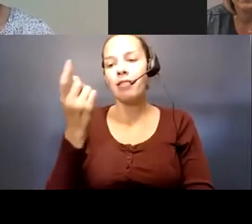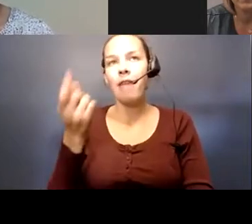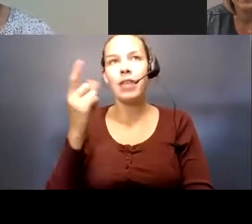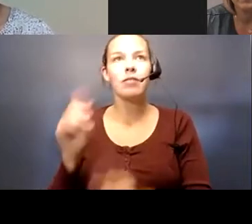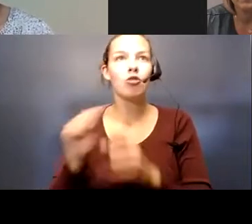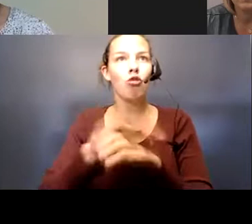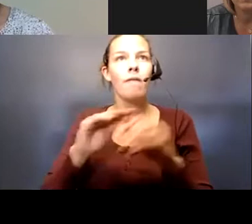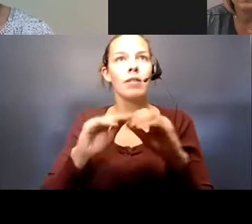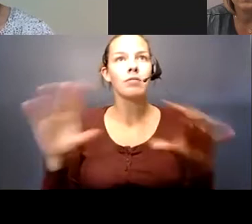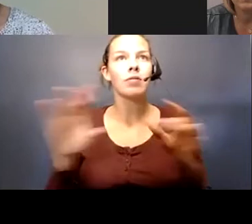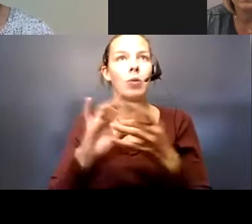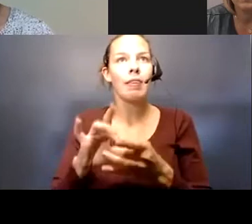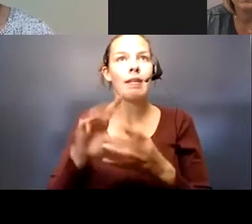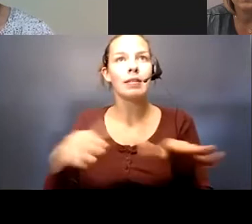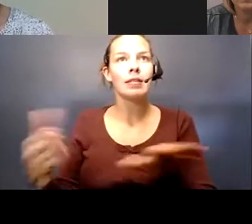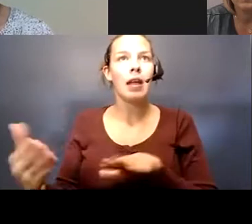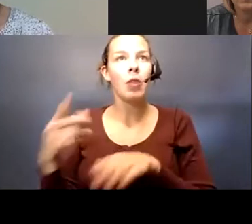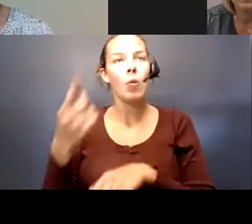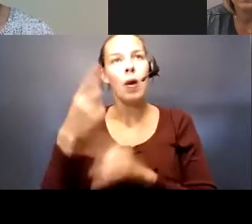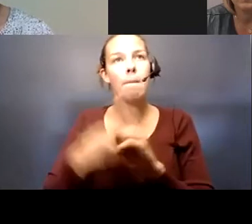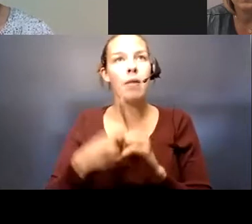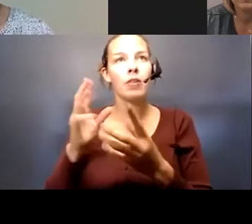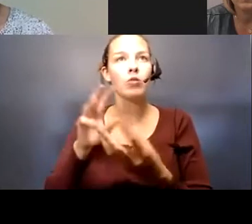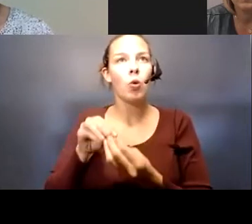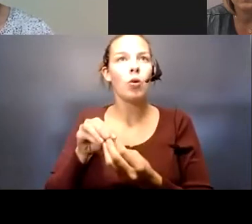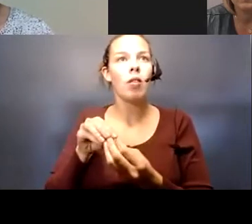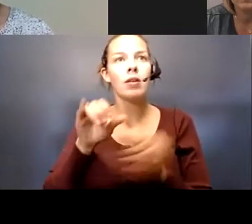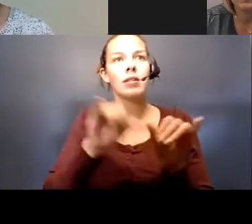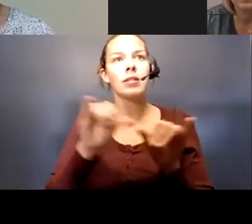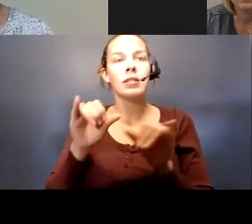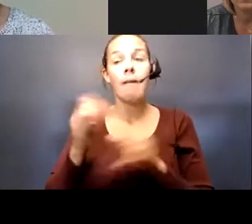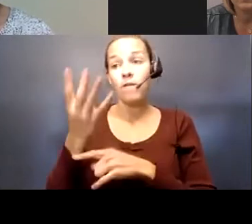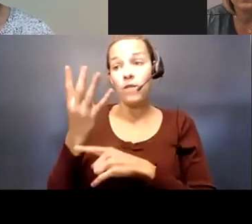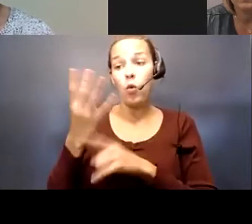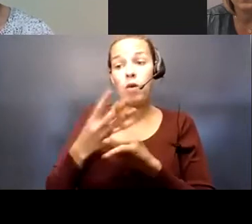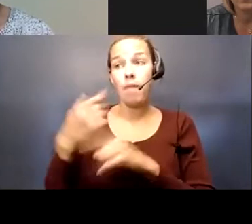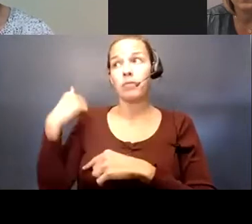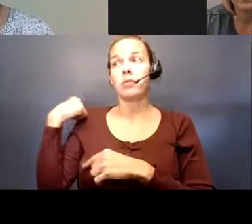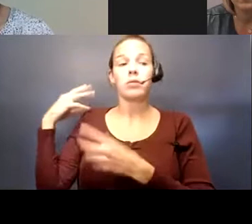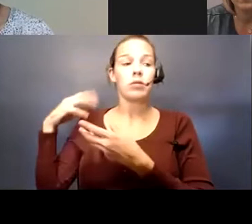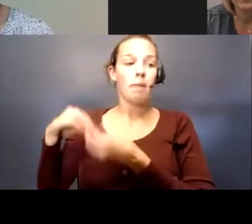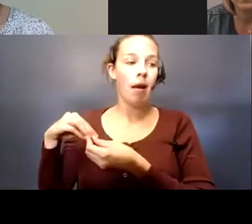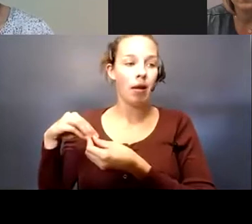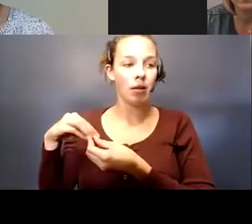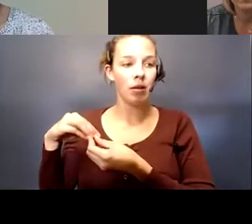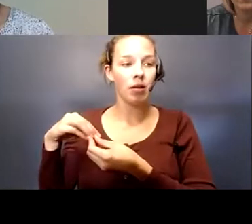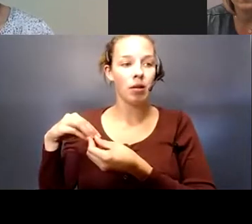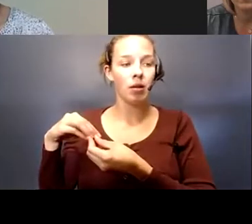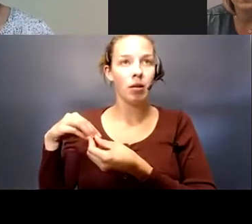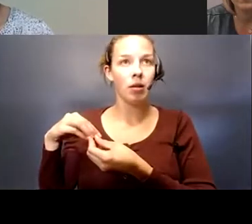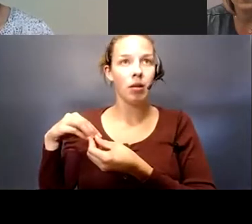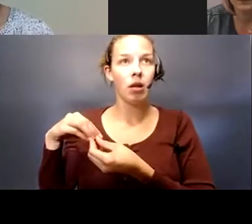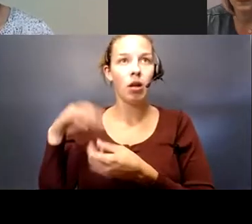This one-month total was the same as the four previous months combined. Our current increase in cases